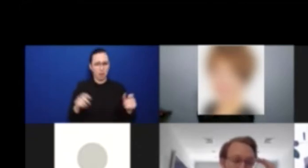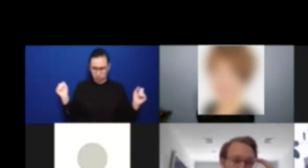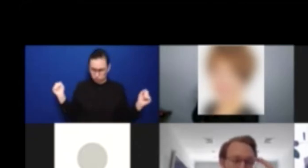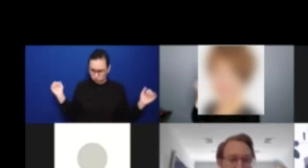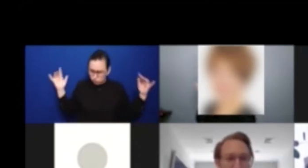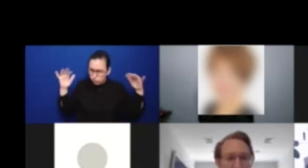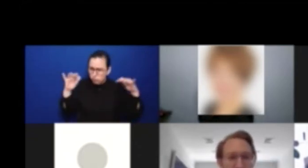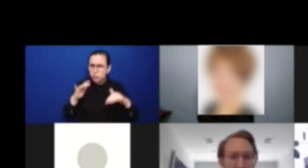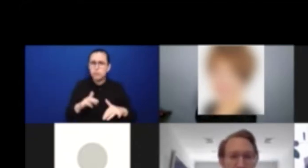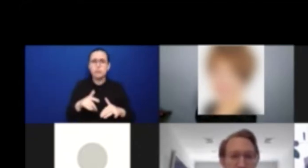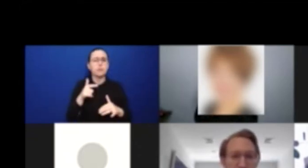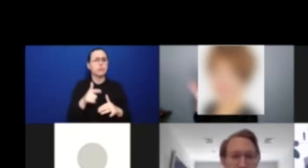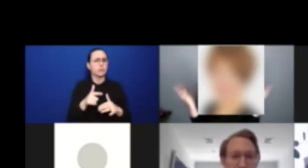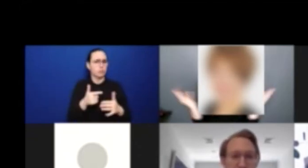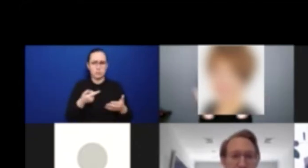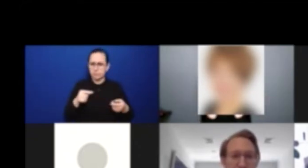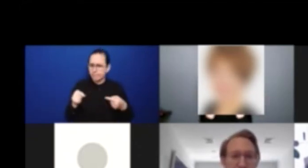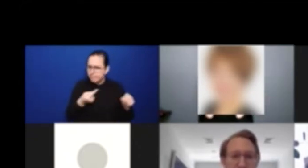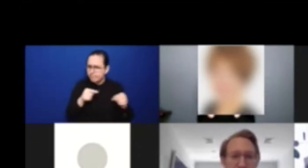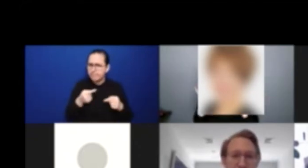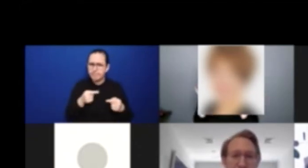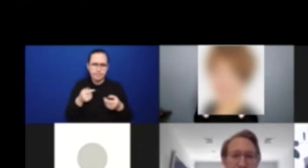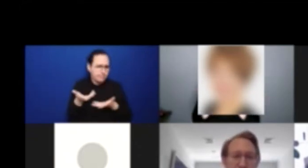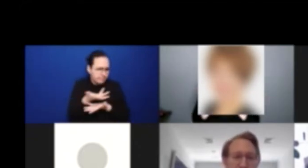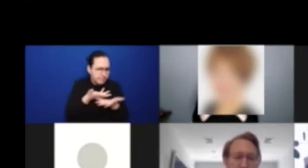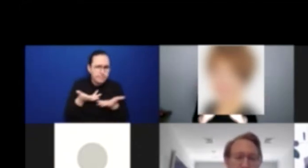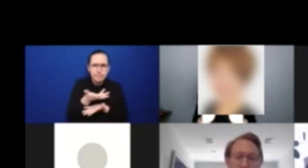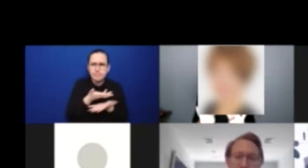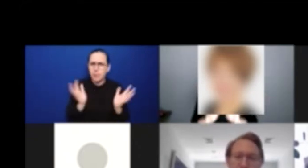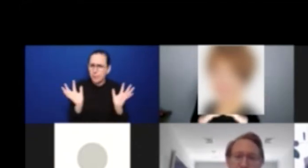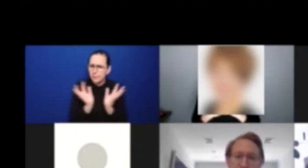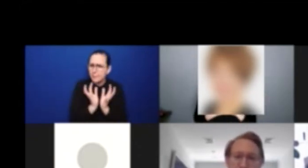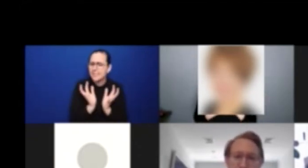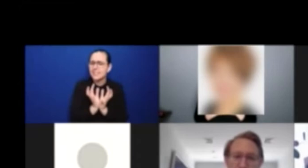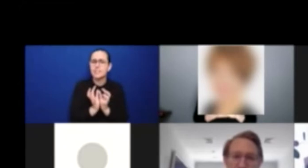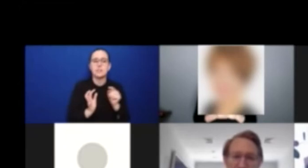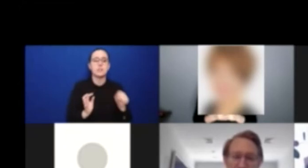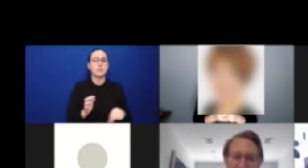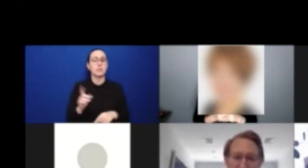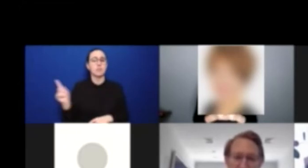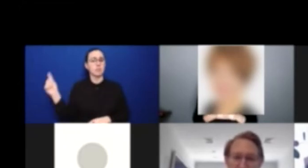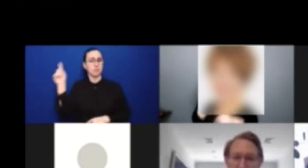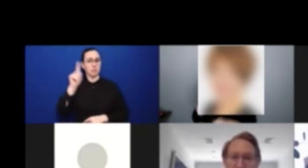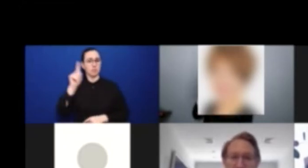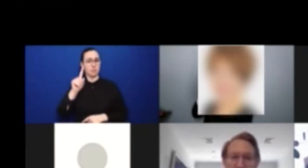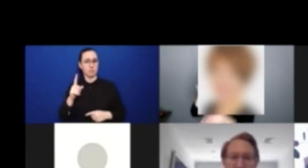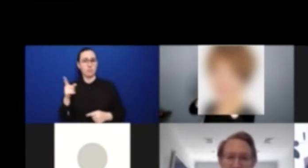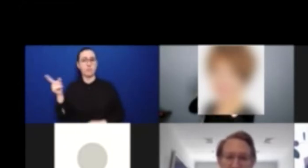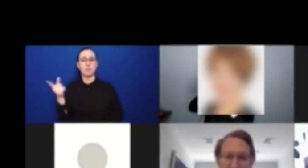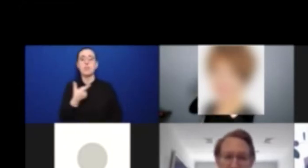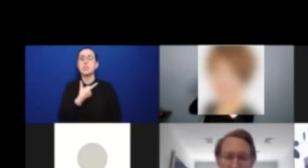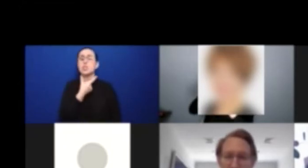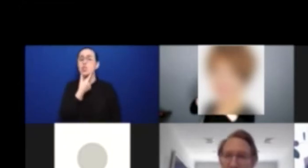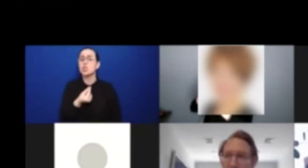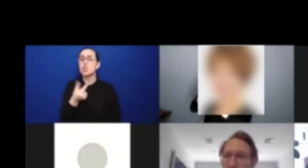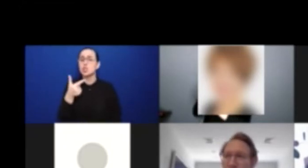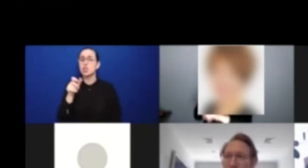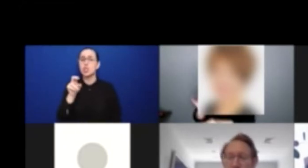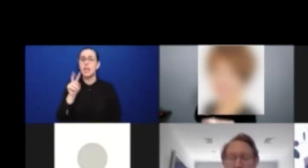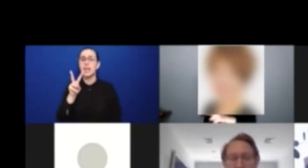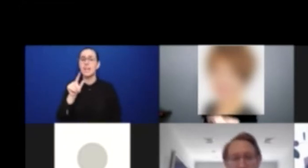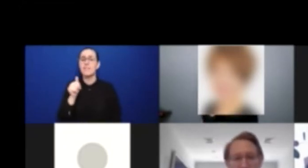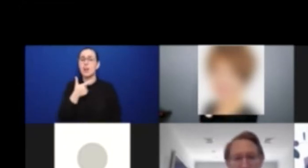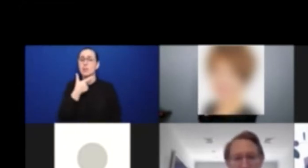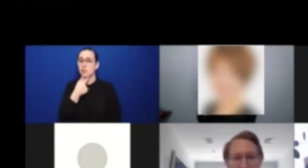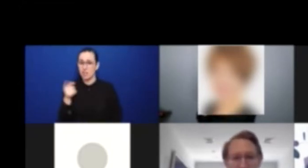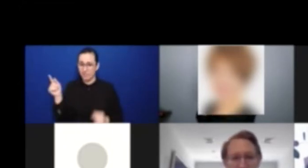For the Commission on Human Rights, which met in Geneva, all of the New York Human Rights delegates would fly to Geneva. And then when the